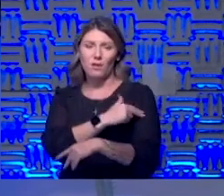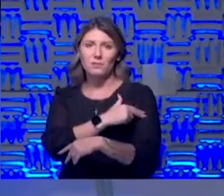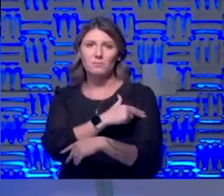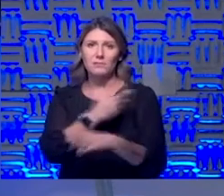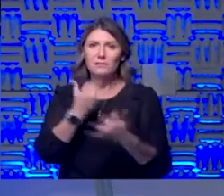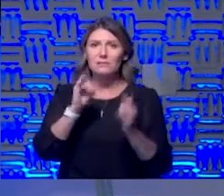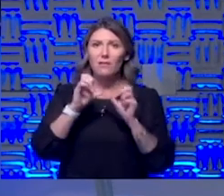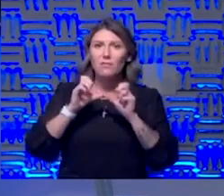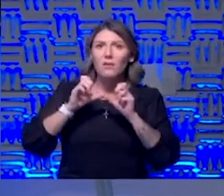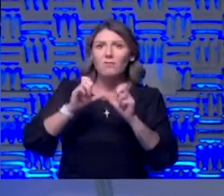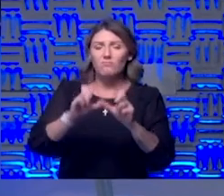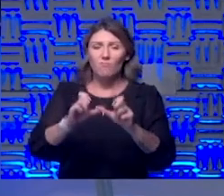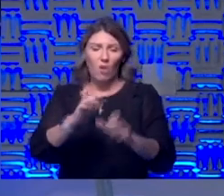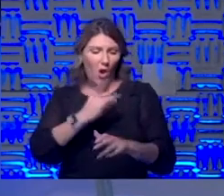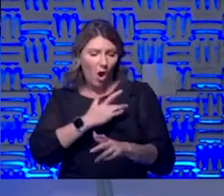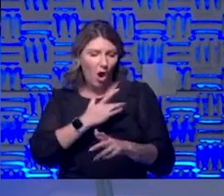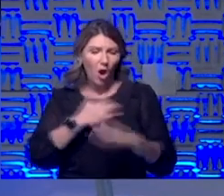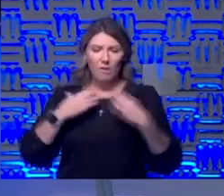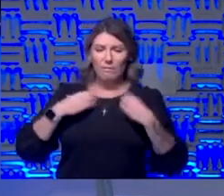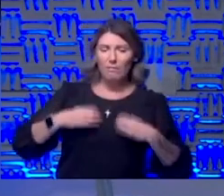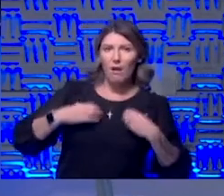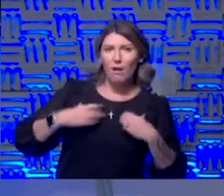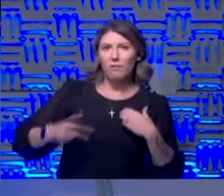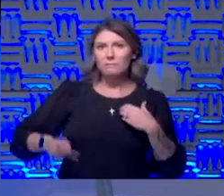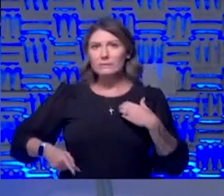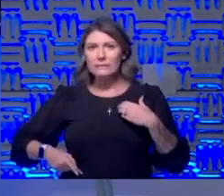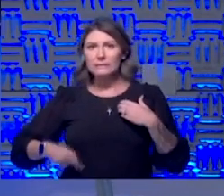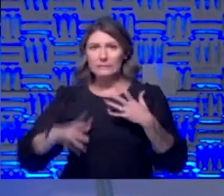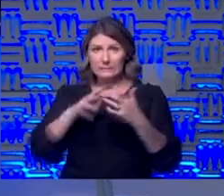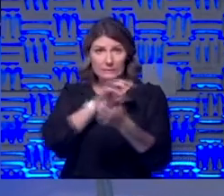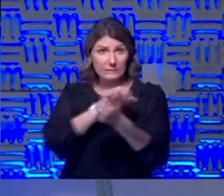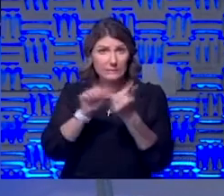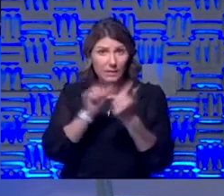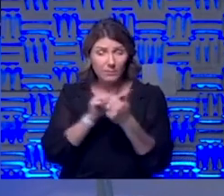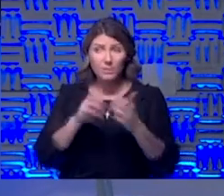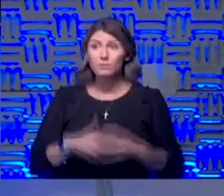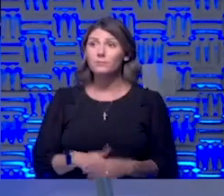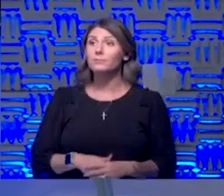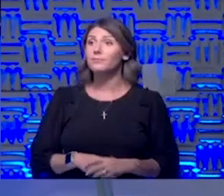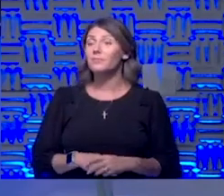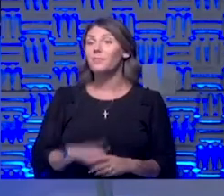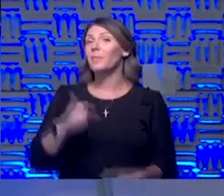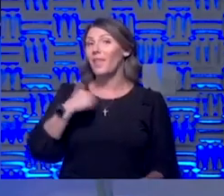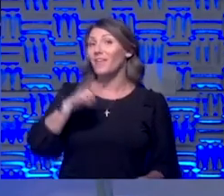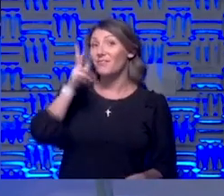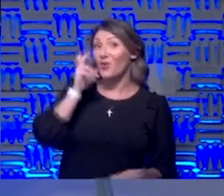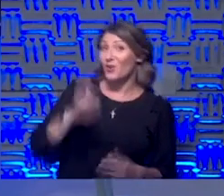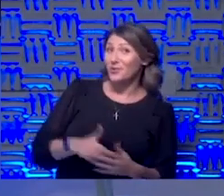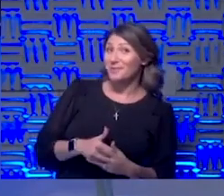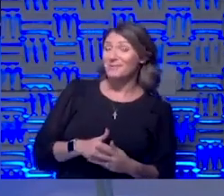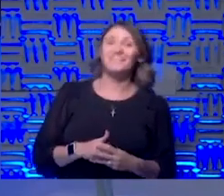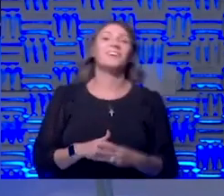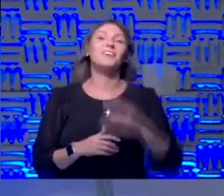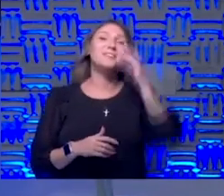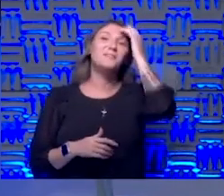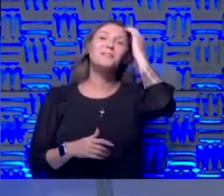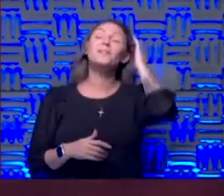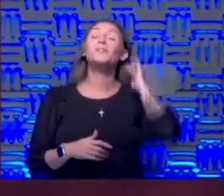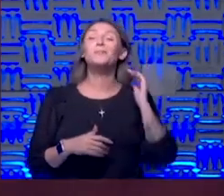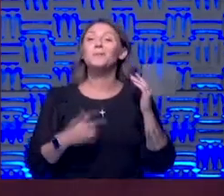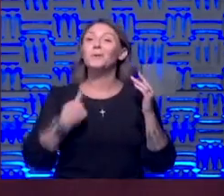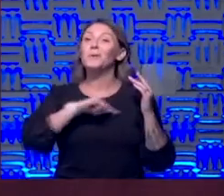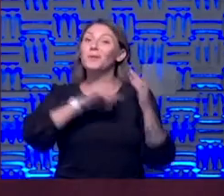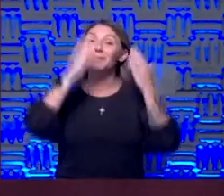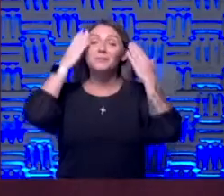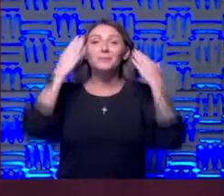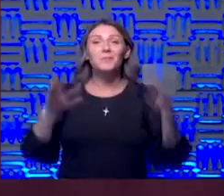go on to have heart lung kidney damage yeah we've heard that we don't know i mean